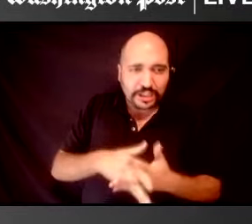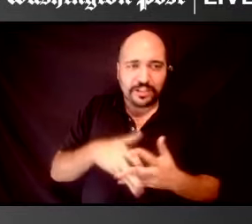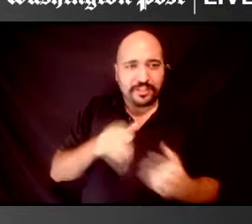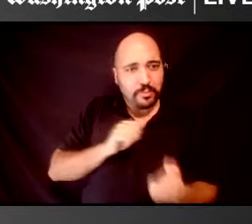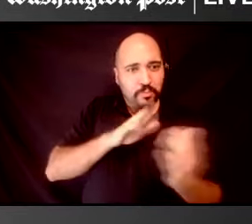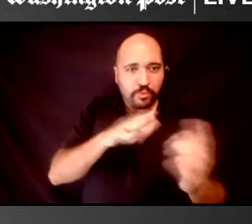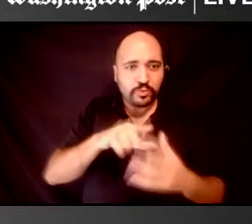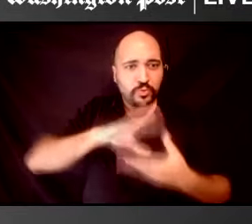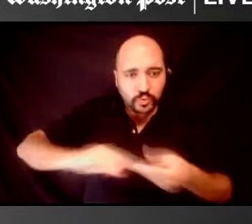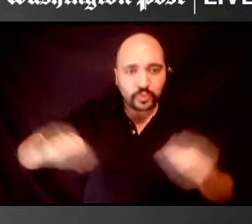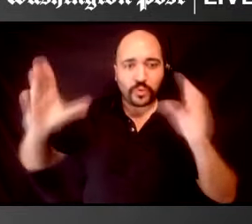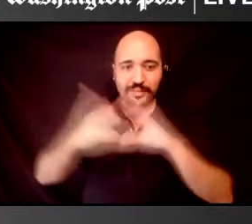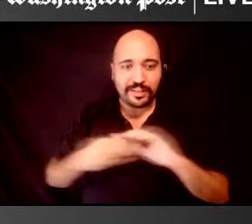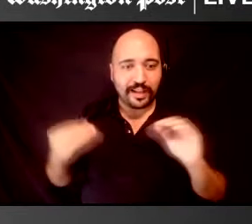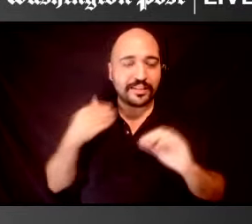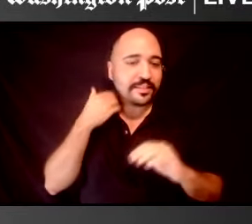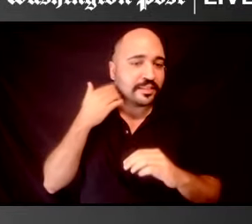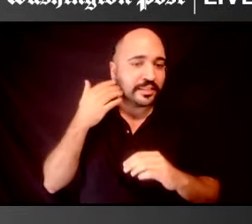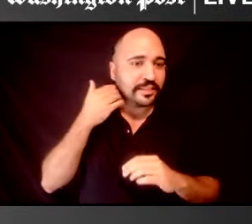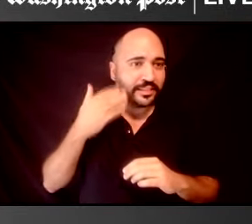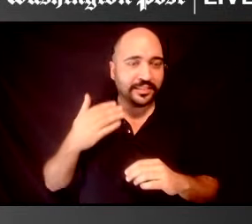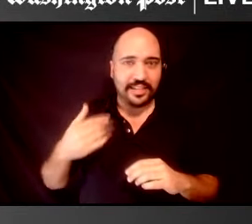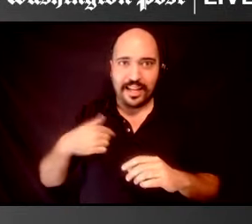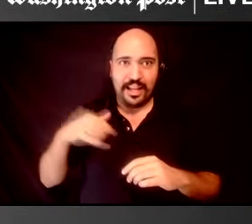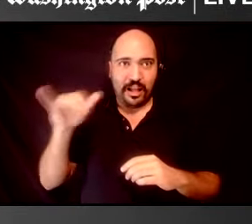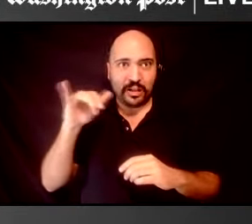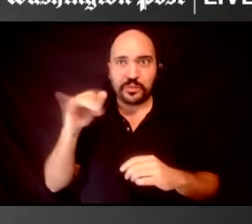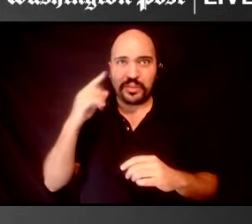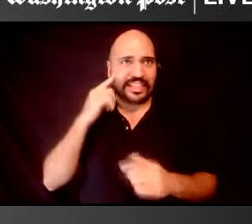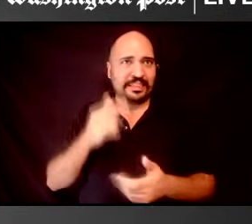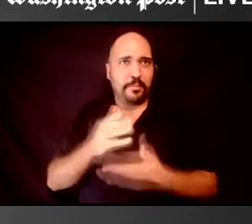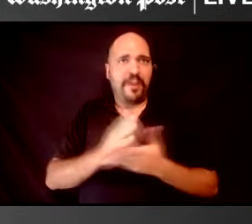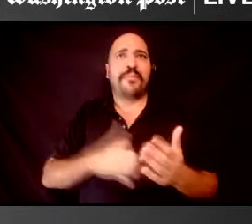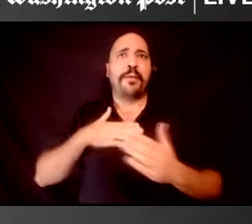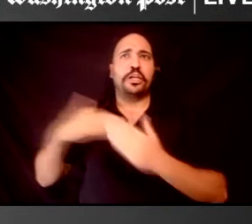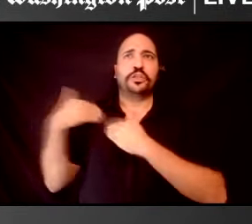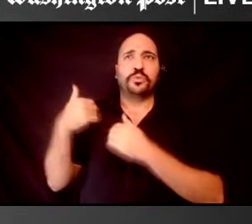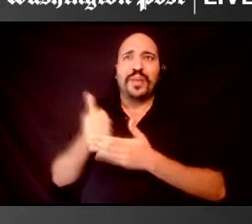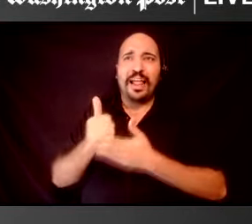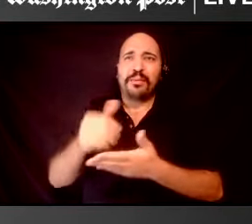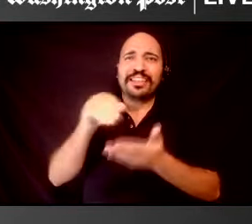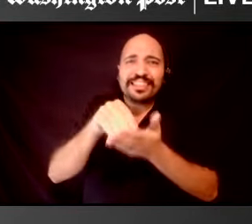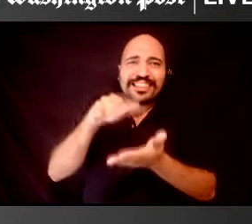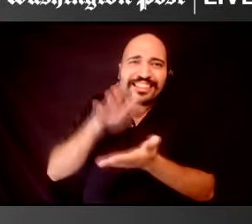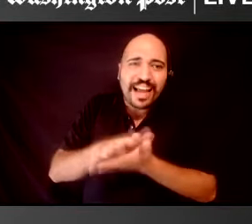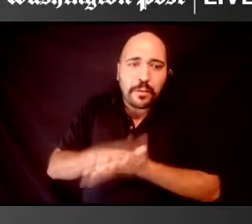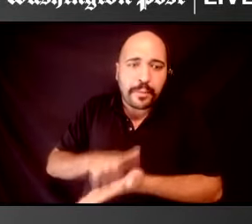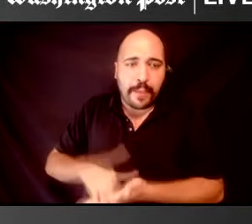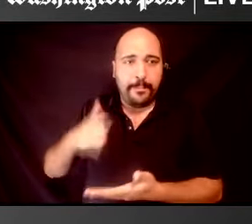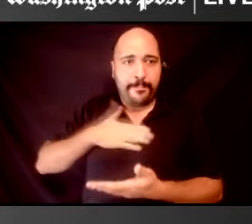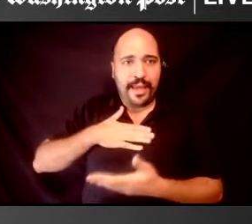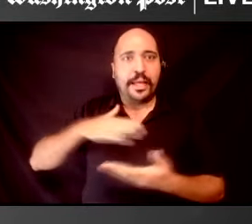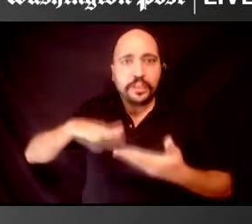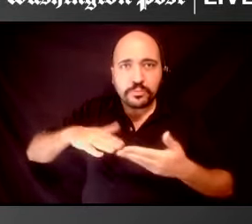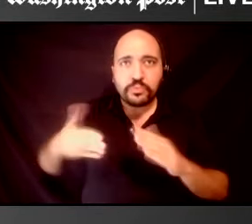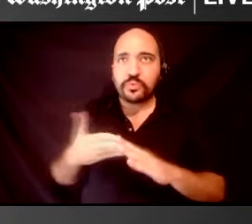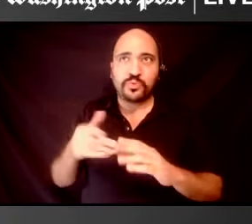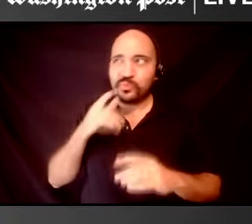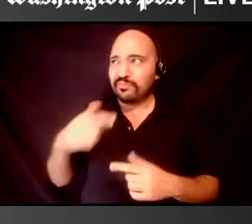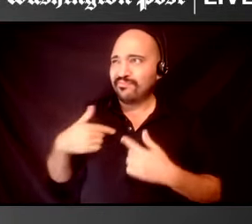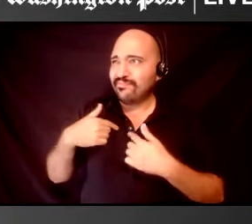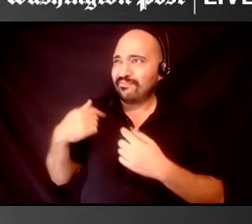part of my duty to help document my communities who so often go unheard and go unseen.